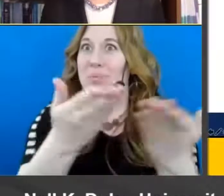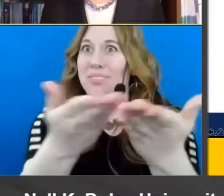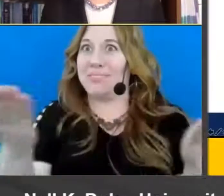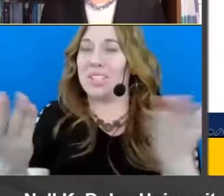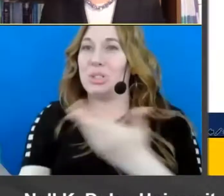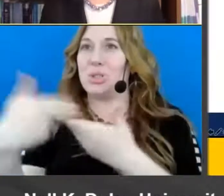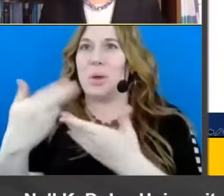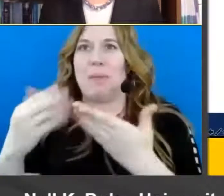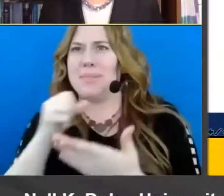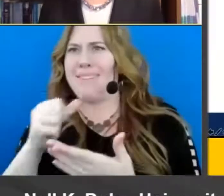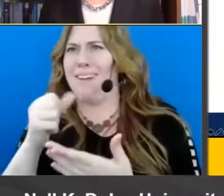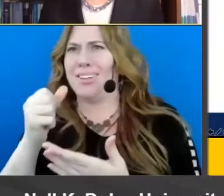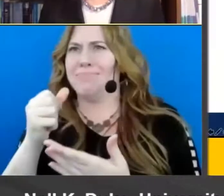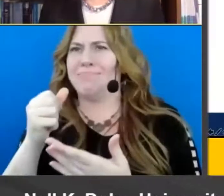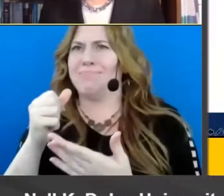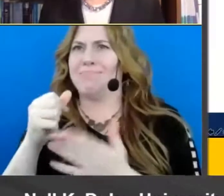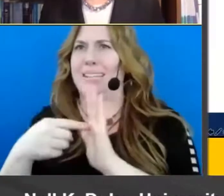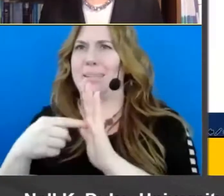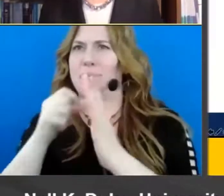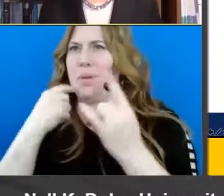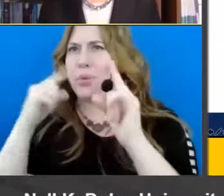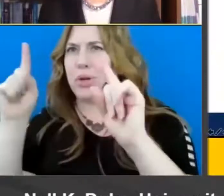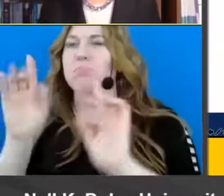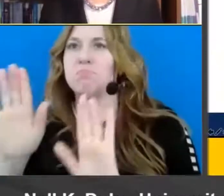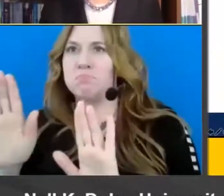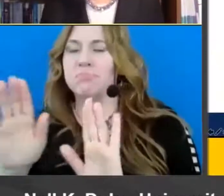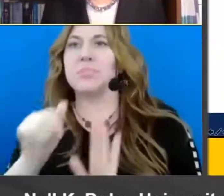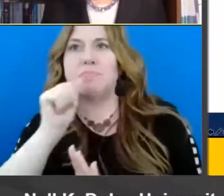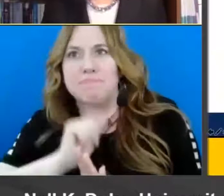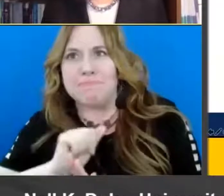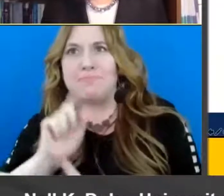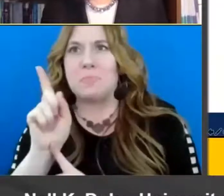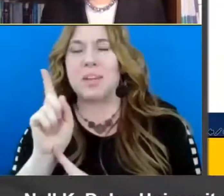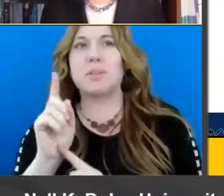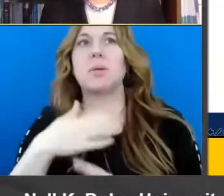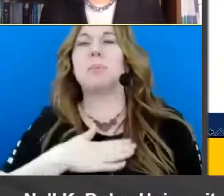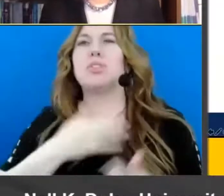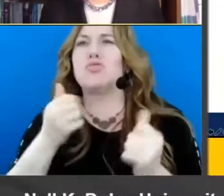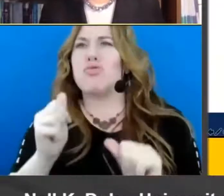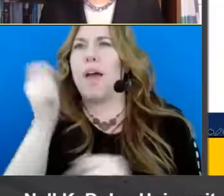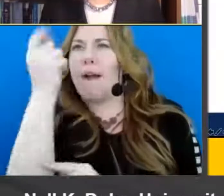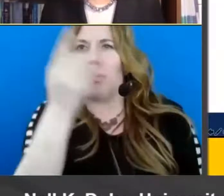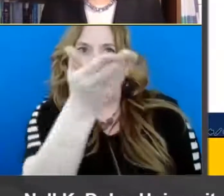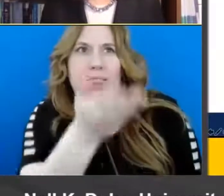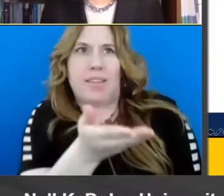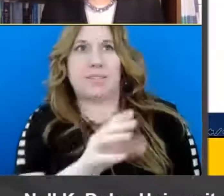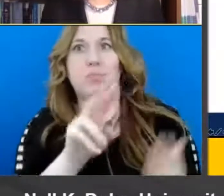not work some some some colleagues from outside the us but if you'll just indulge me for a minute go ahead and try to comprehend this passage